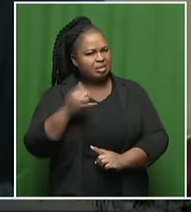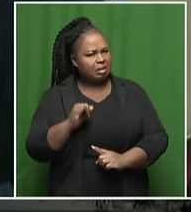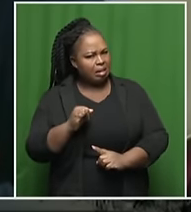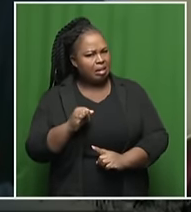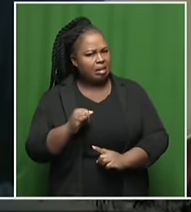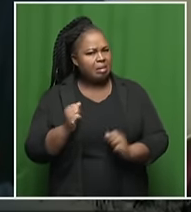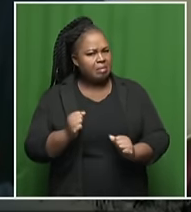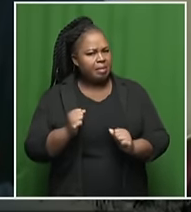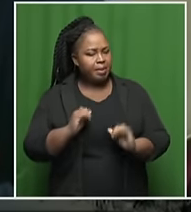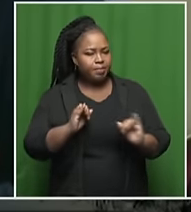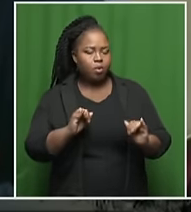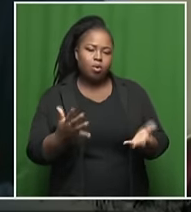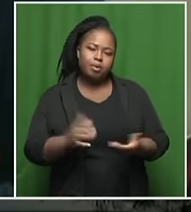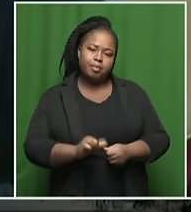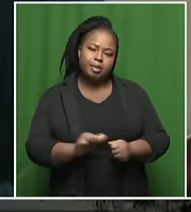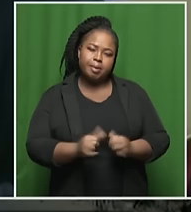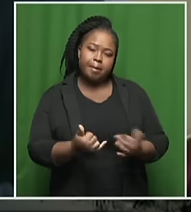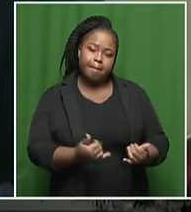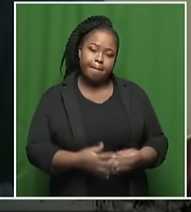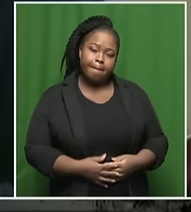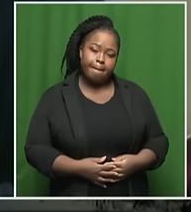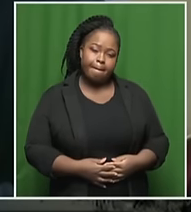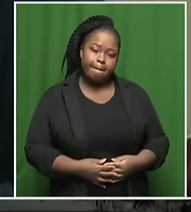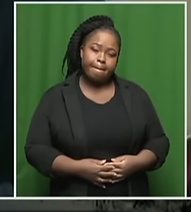has that subsided for the time being?